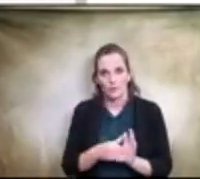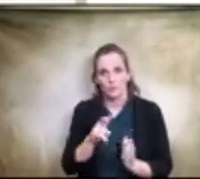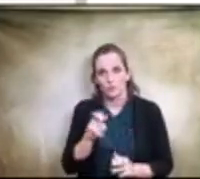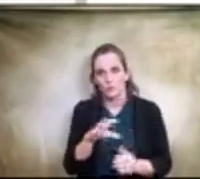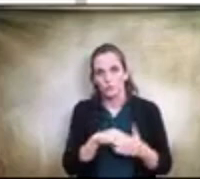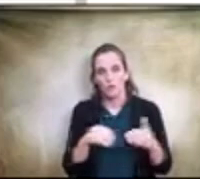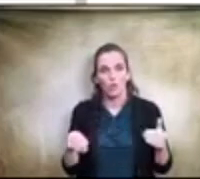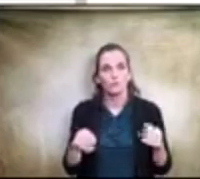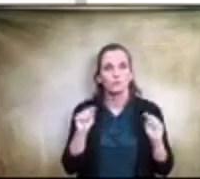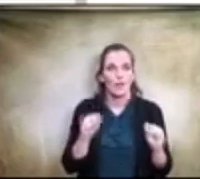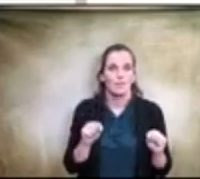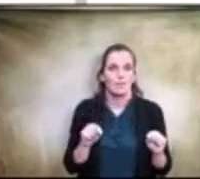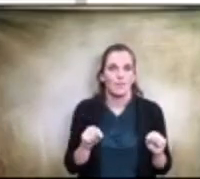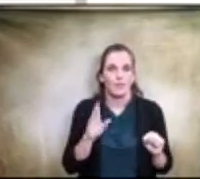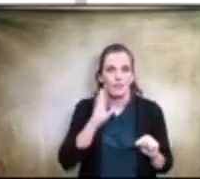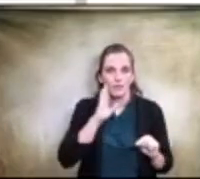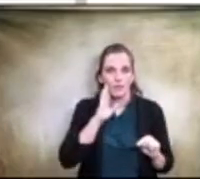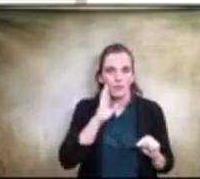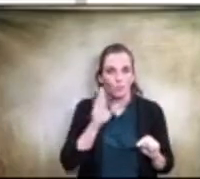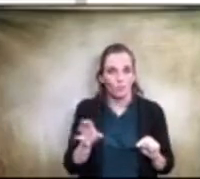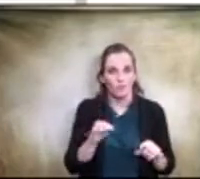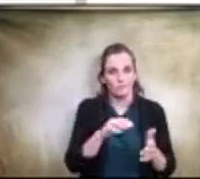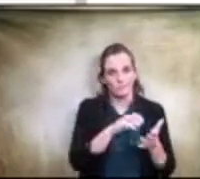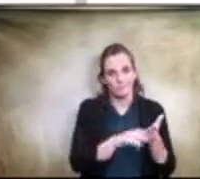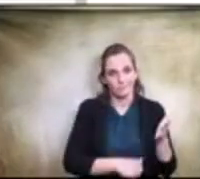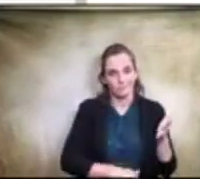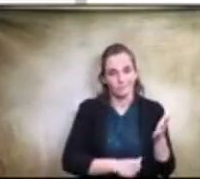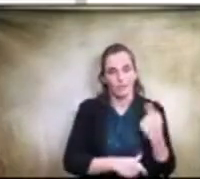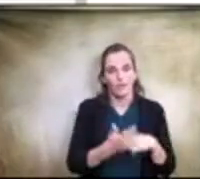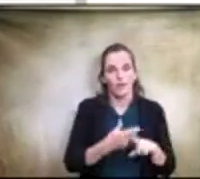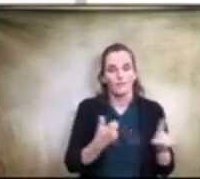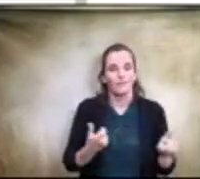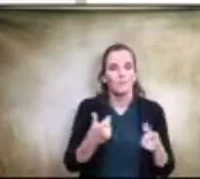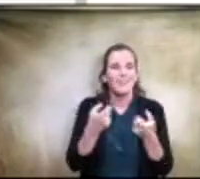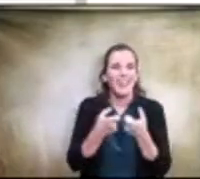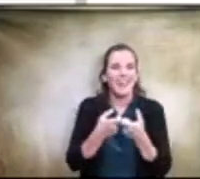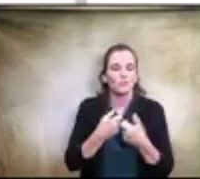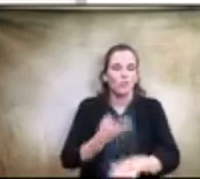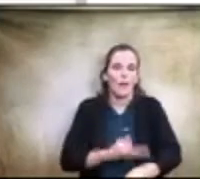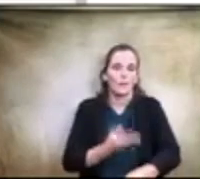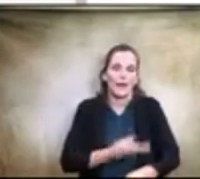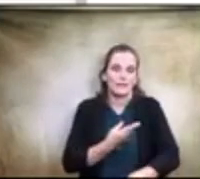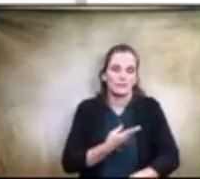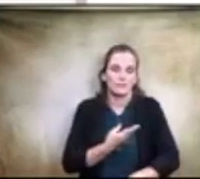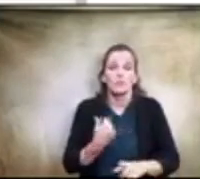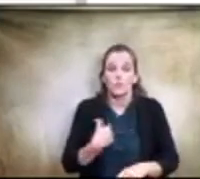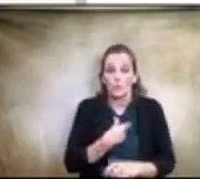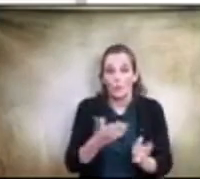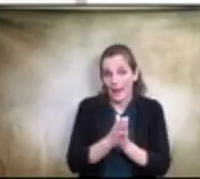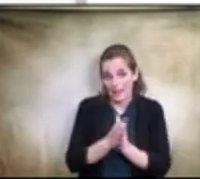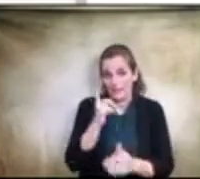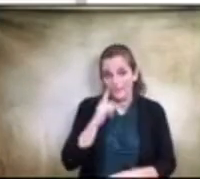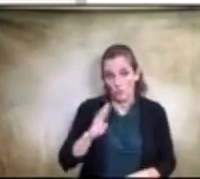would uh come out of the um electrical upgrades so we're asking for the board to approve